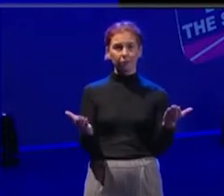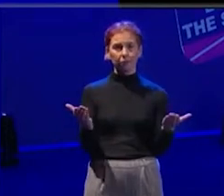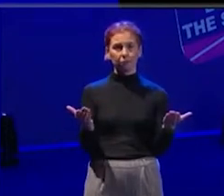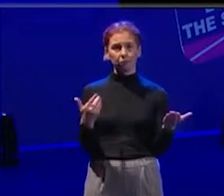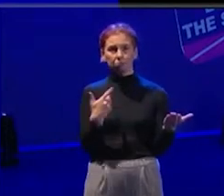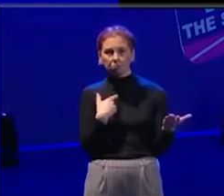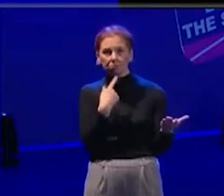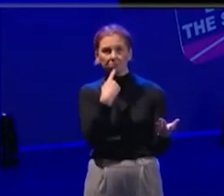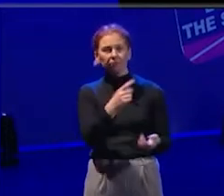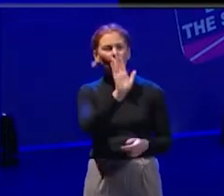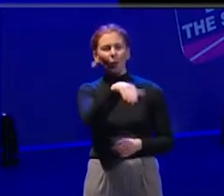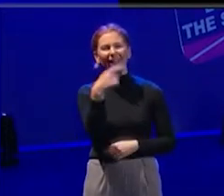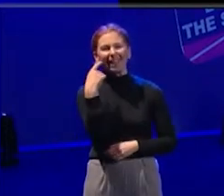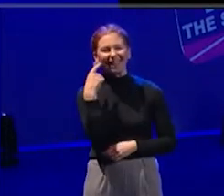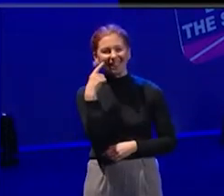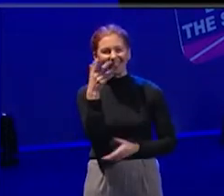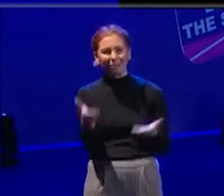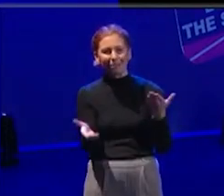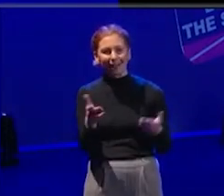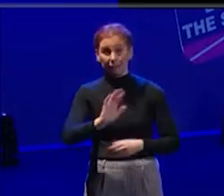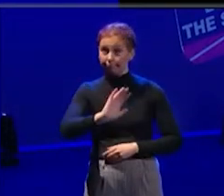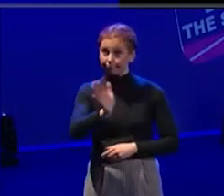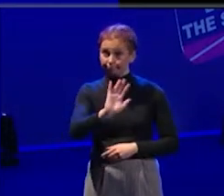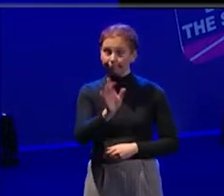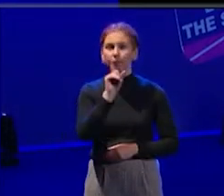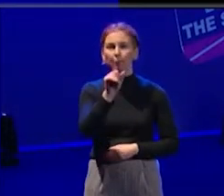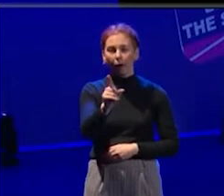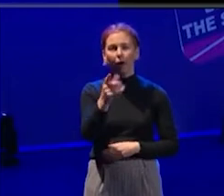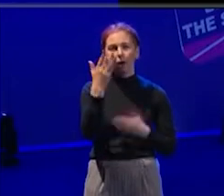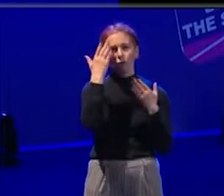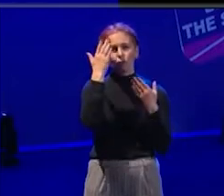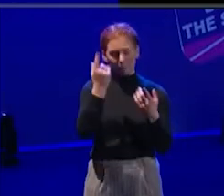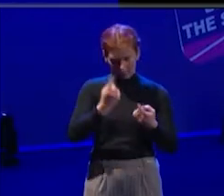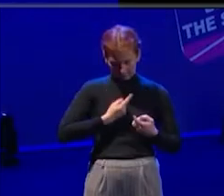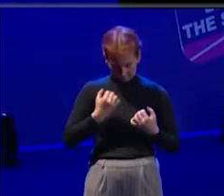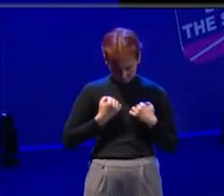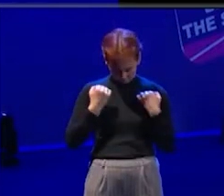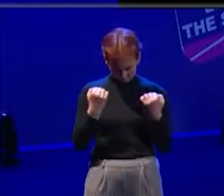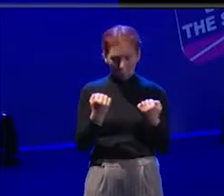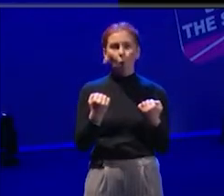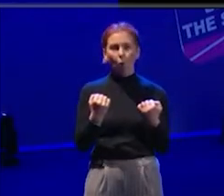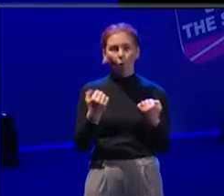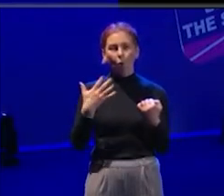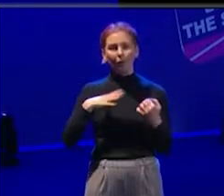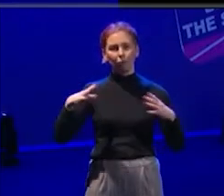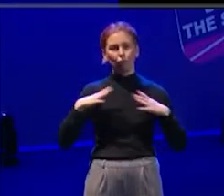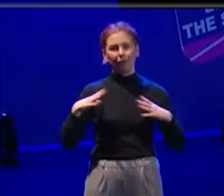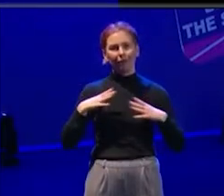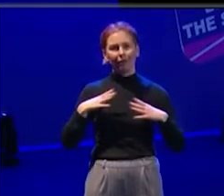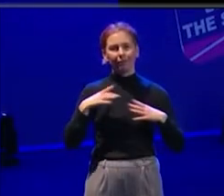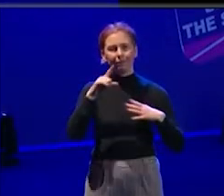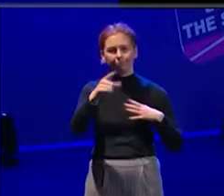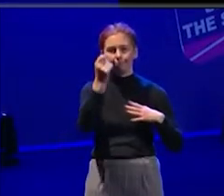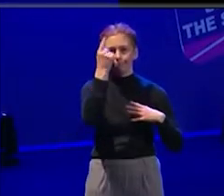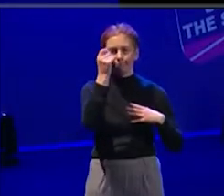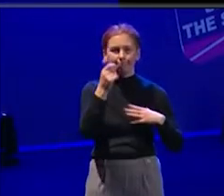thing, but I think giving yourself, um, the respect to take a break when you need to, to refill your cup, as we all know,